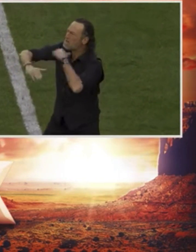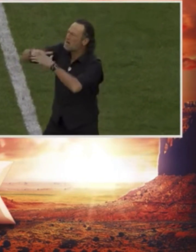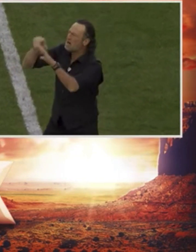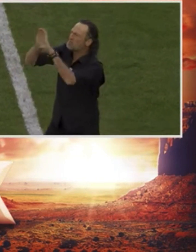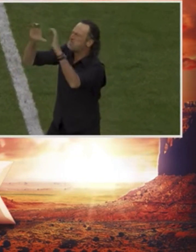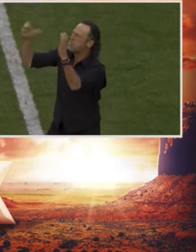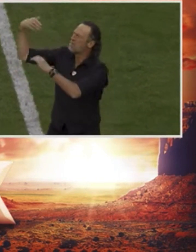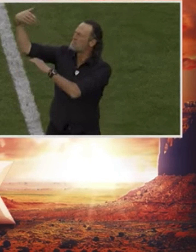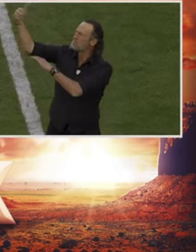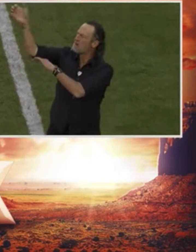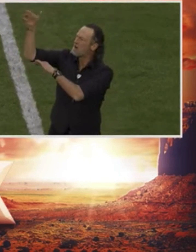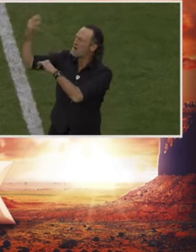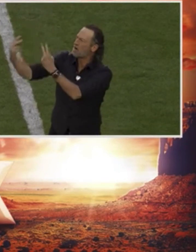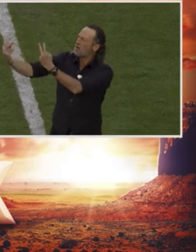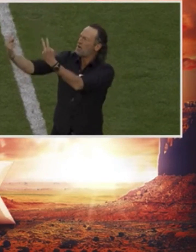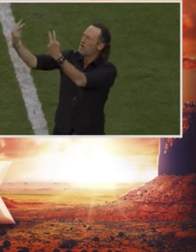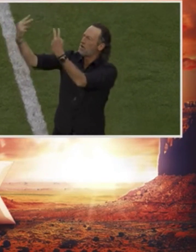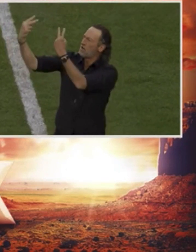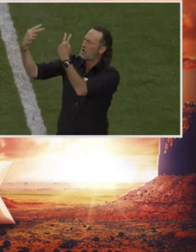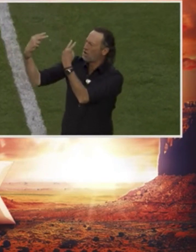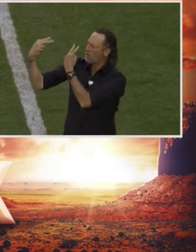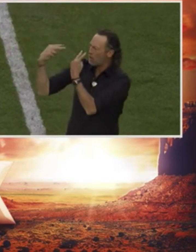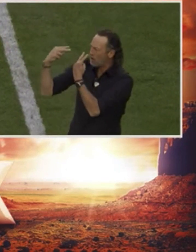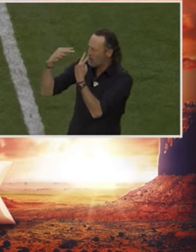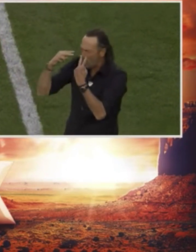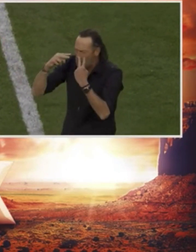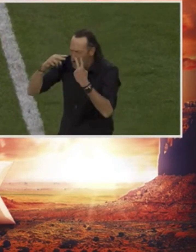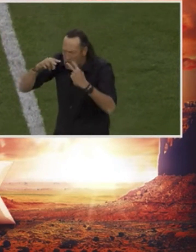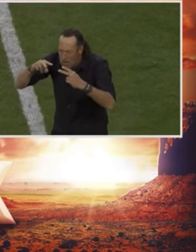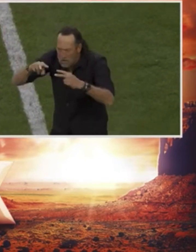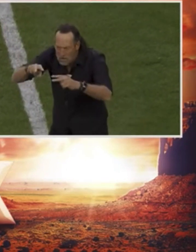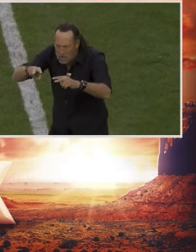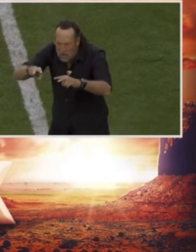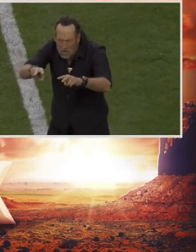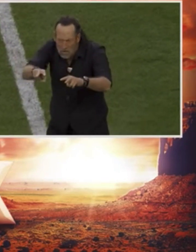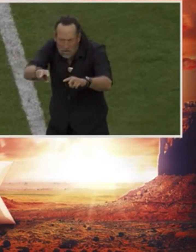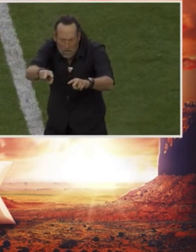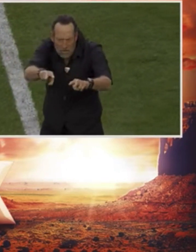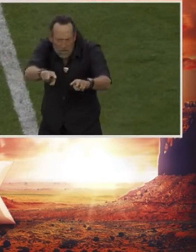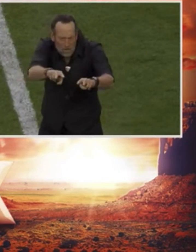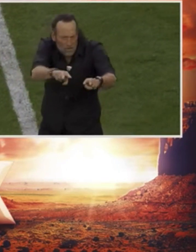ramparts we've walked,